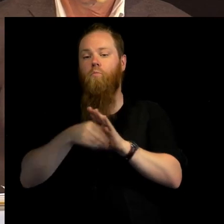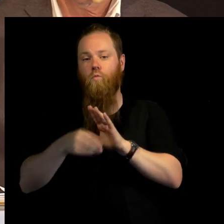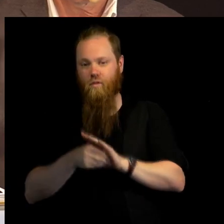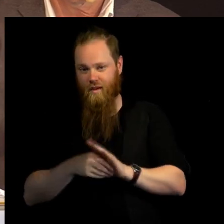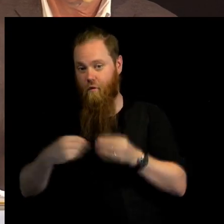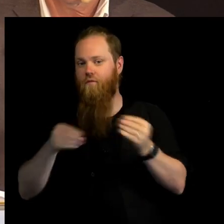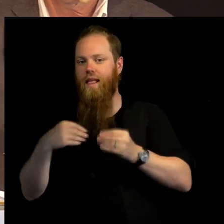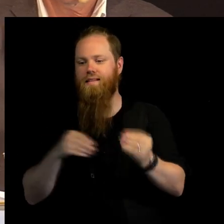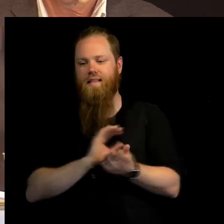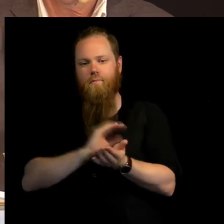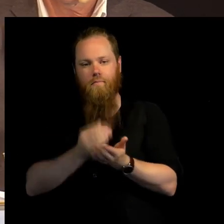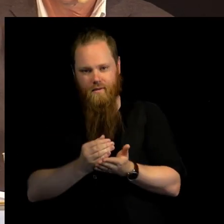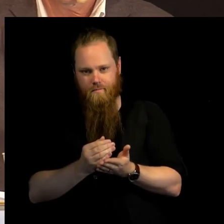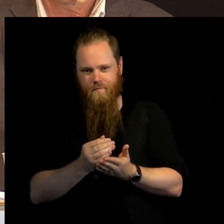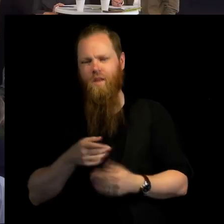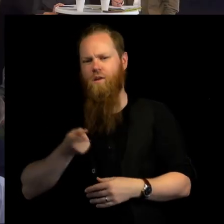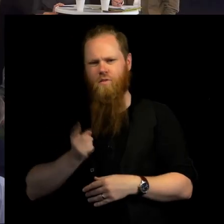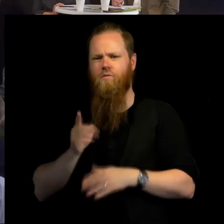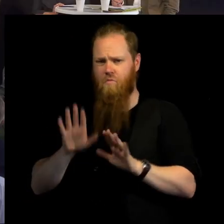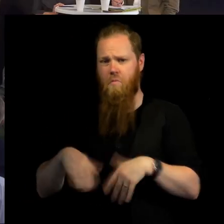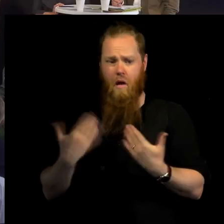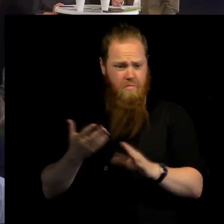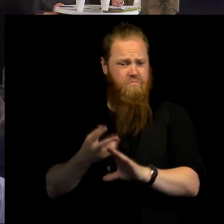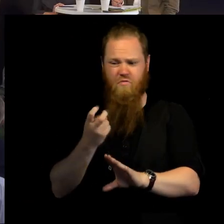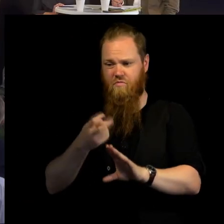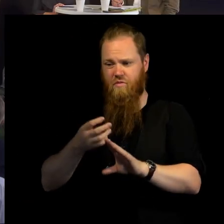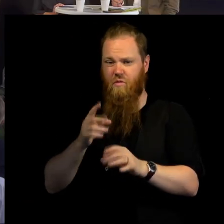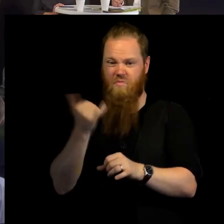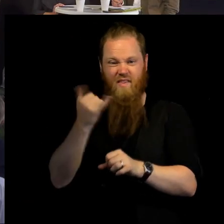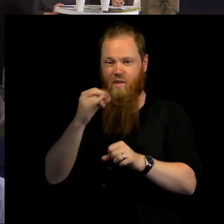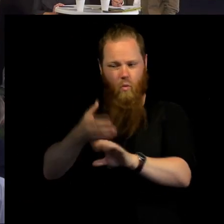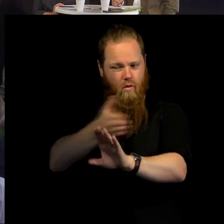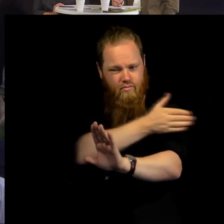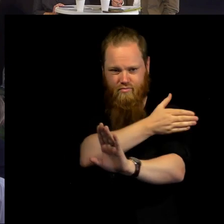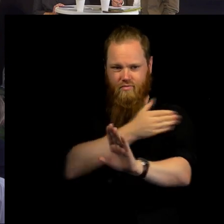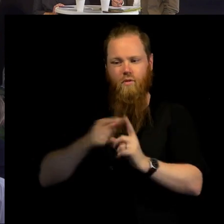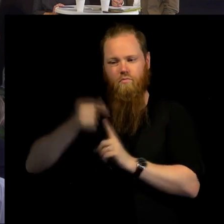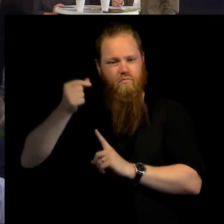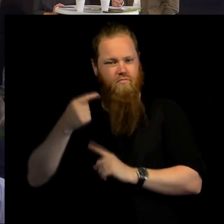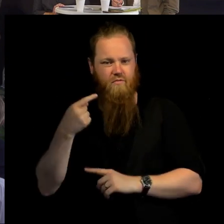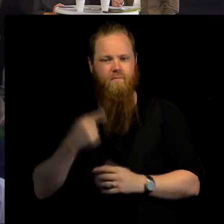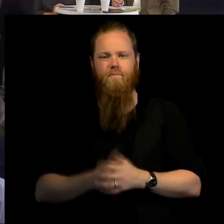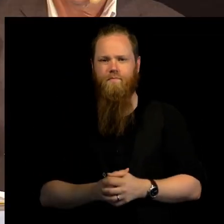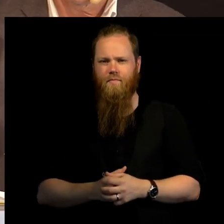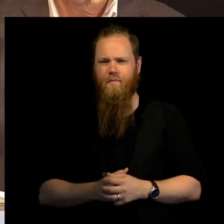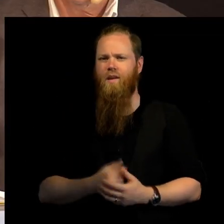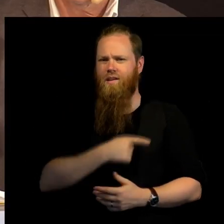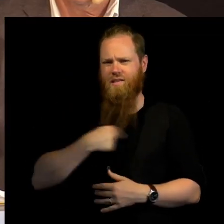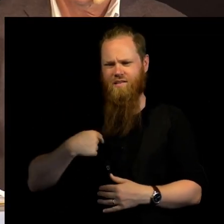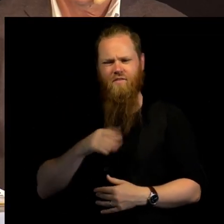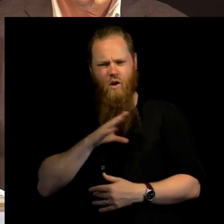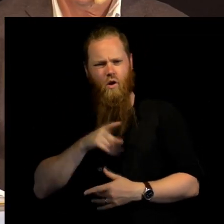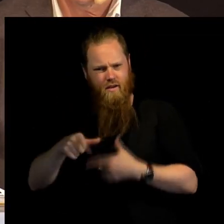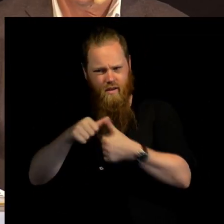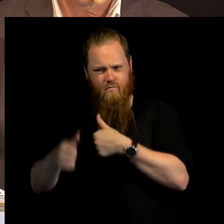so for the last more than 10 years. And I think that's an important discussion as well. And where we have new instruments through the Great Bargain to hopefully put